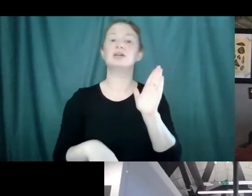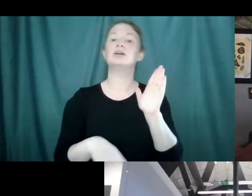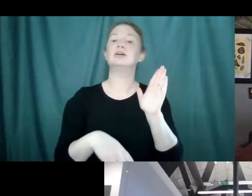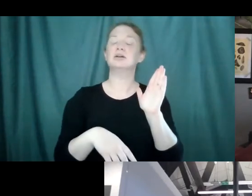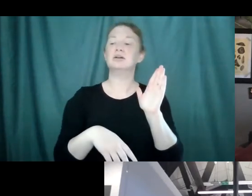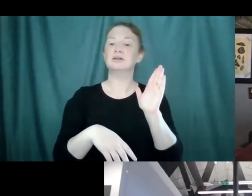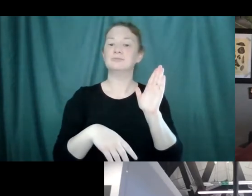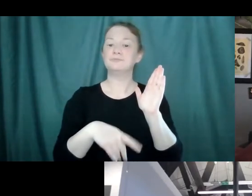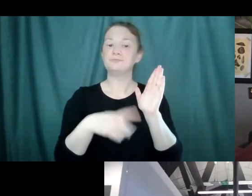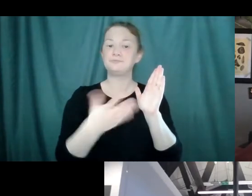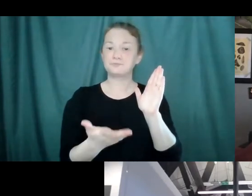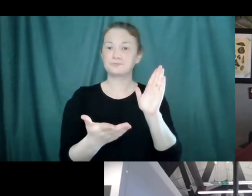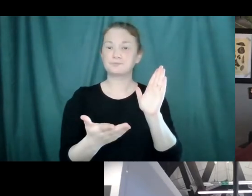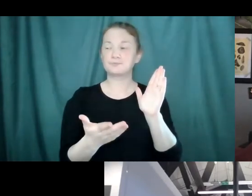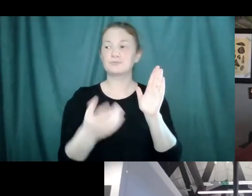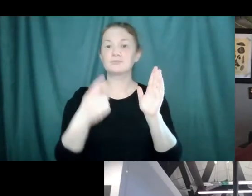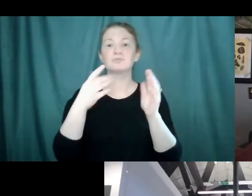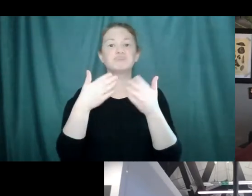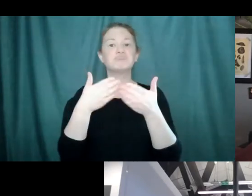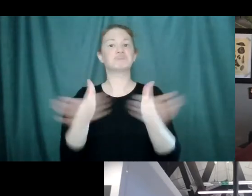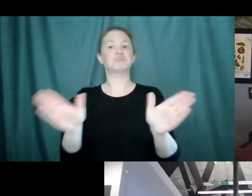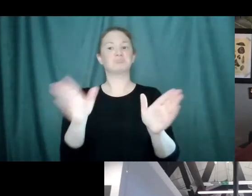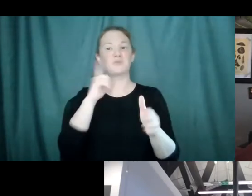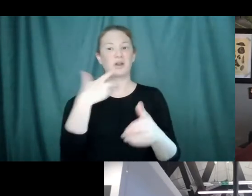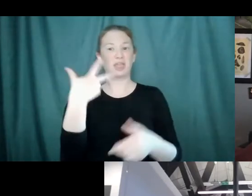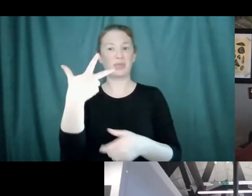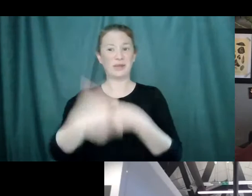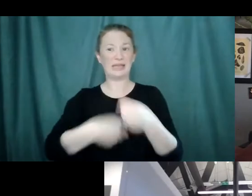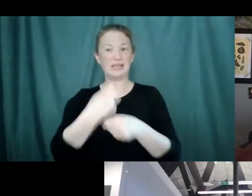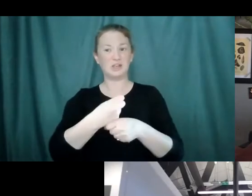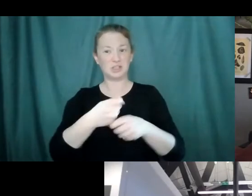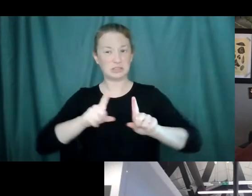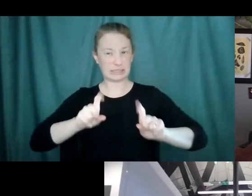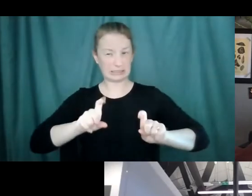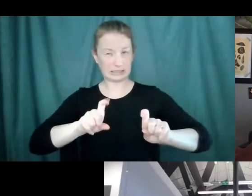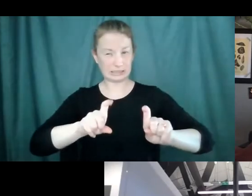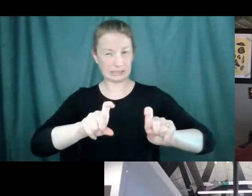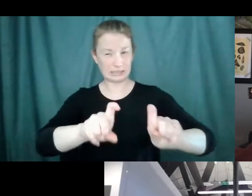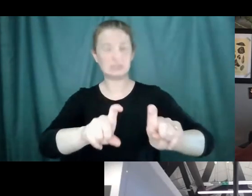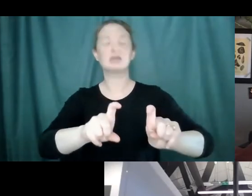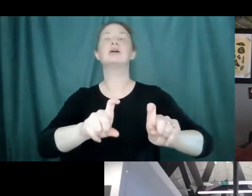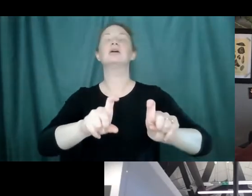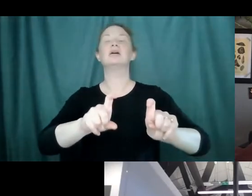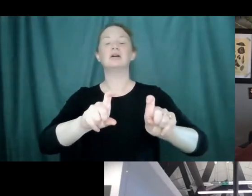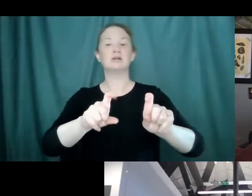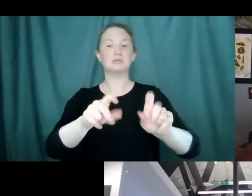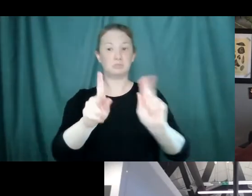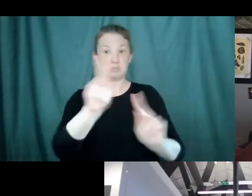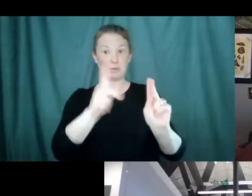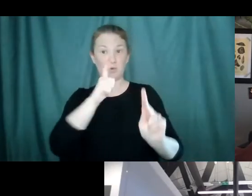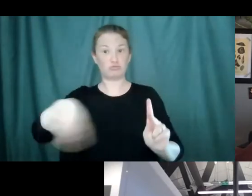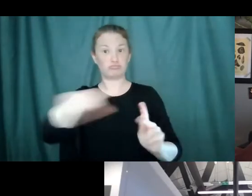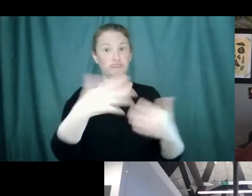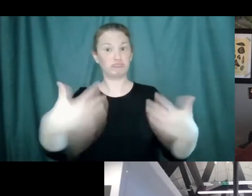for generally a three-year follow-up period, they look at the folks who received the fake